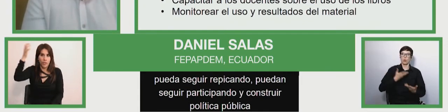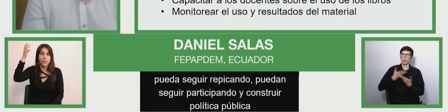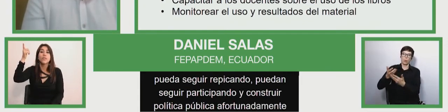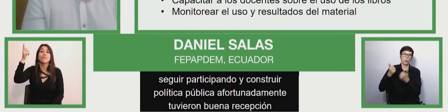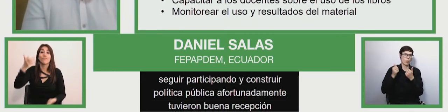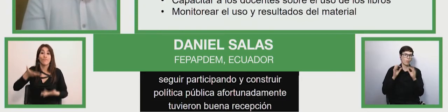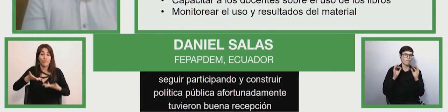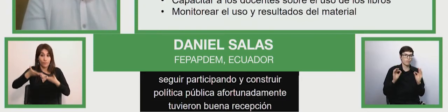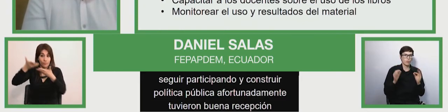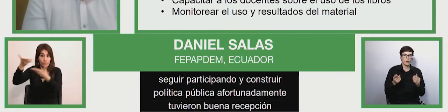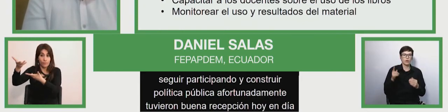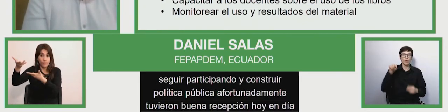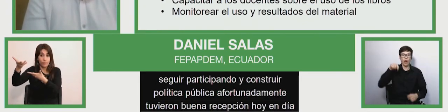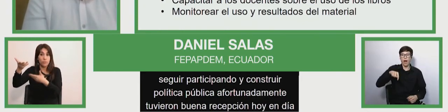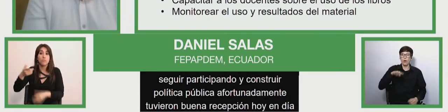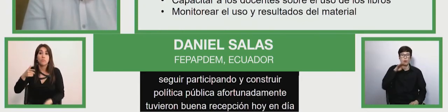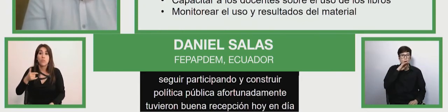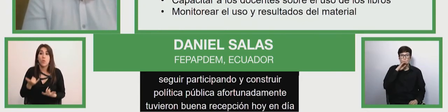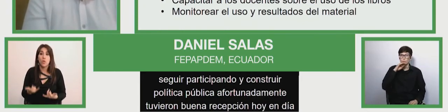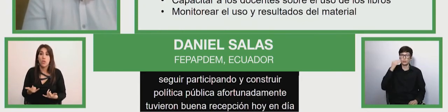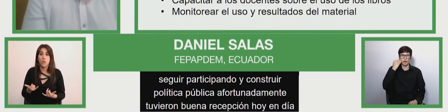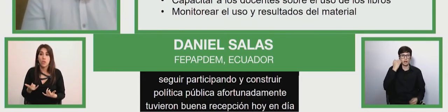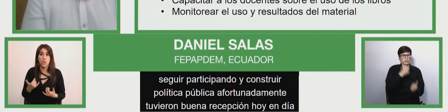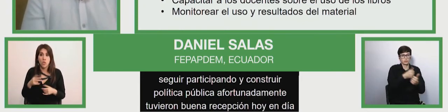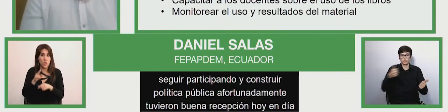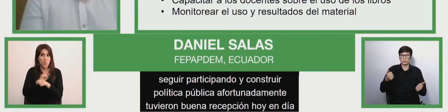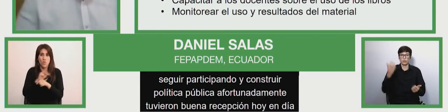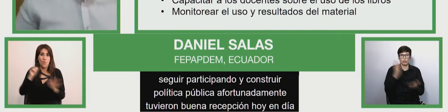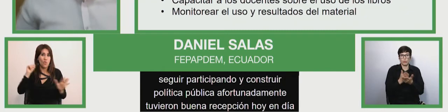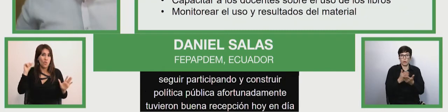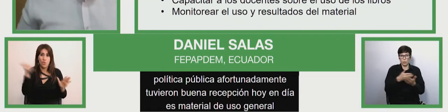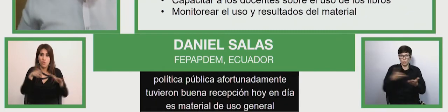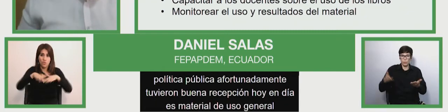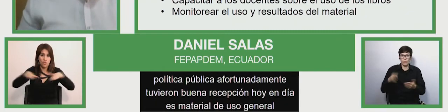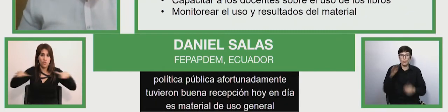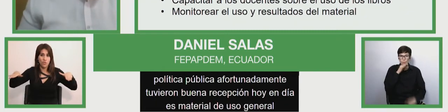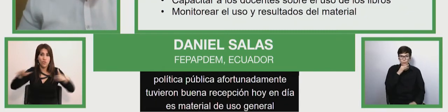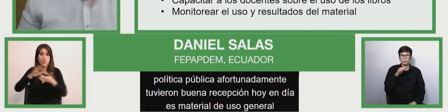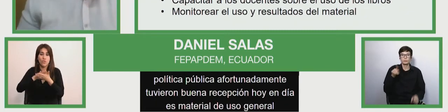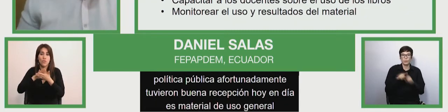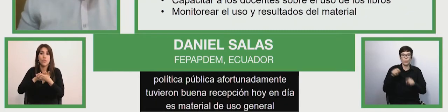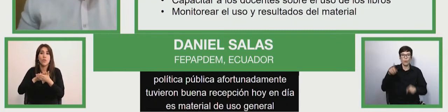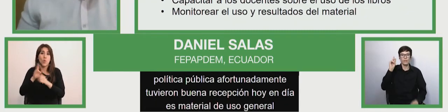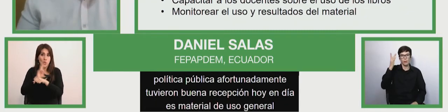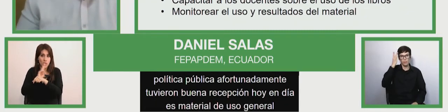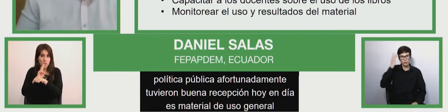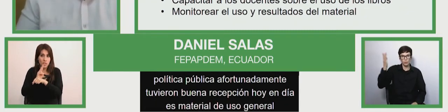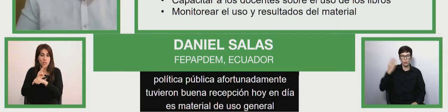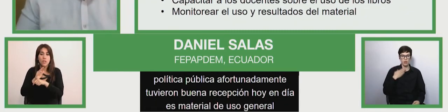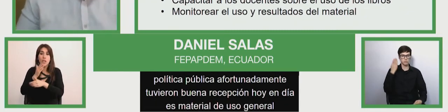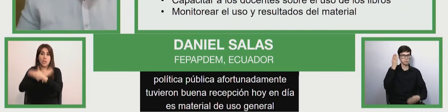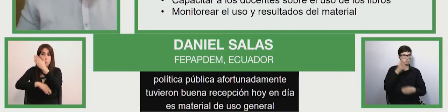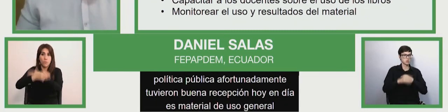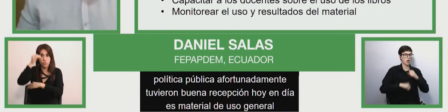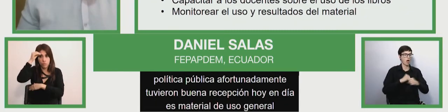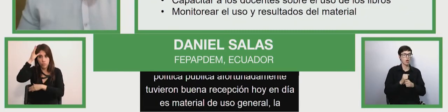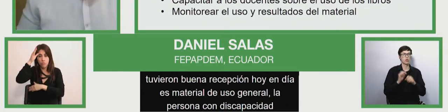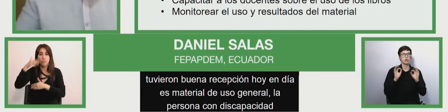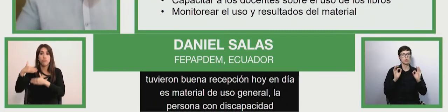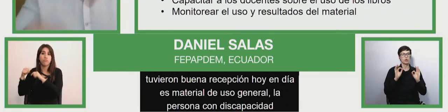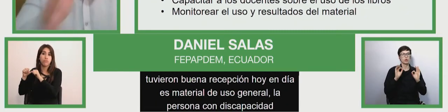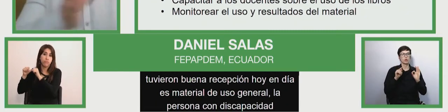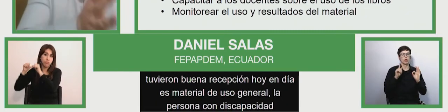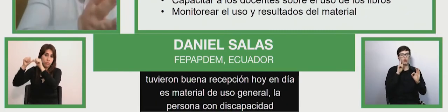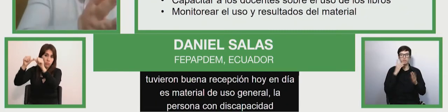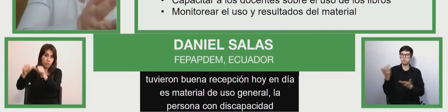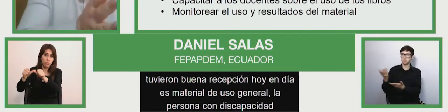it's material of general use so the person with intellectual capacity arrives arising and they have the